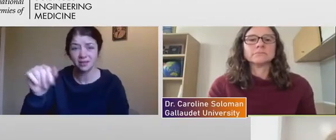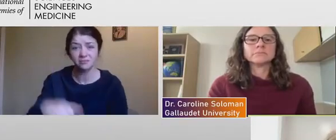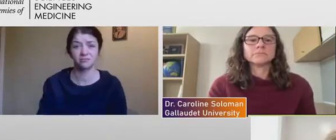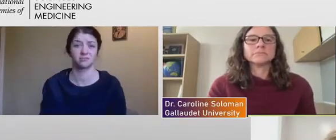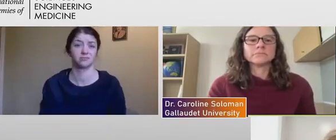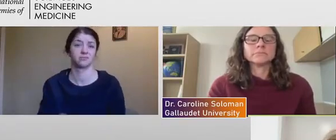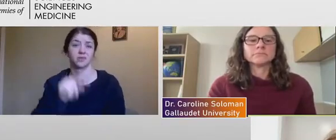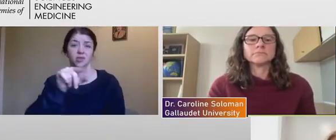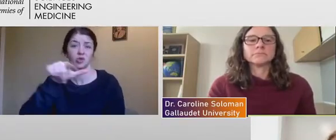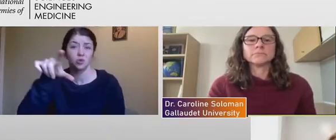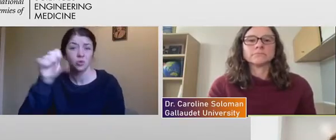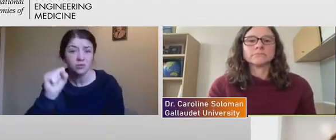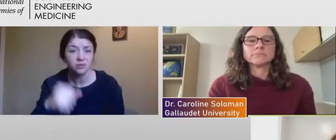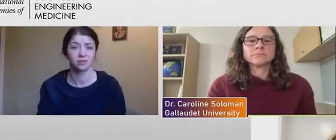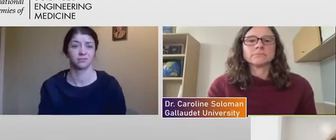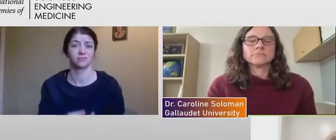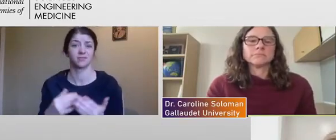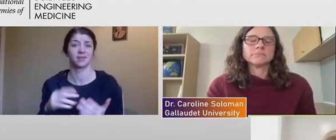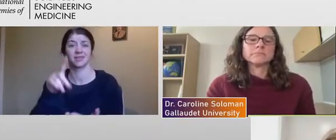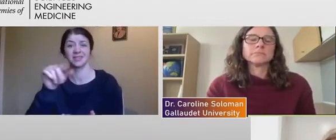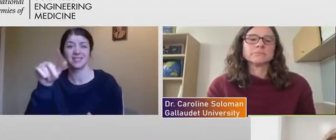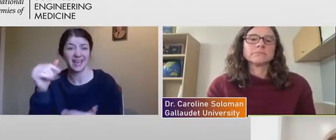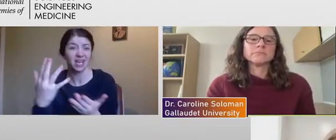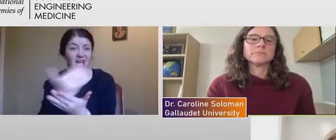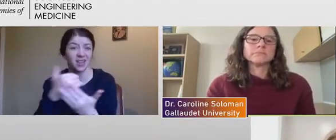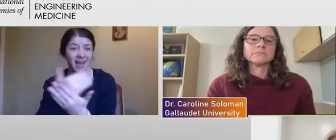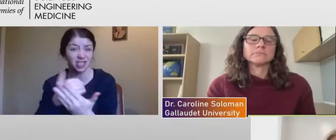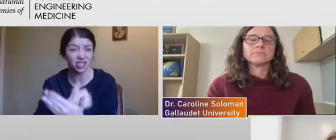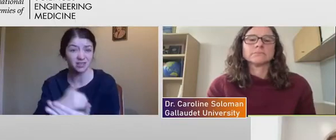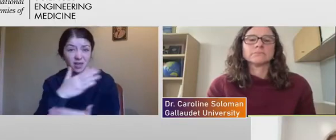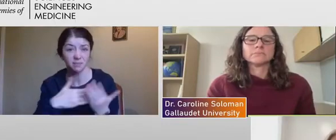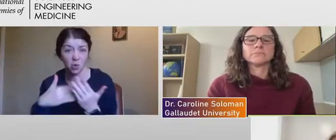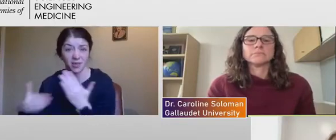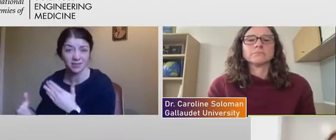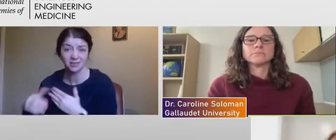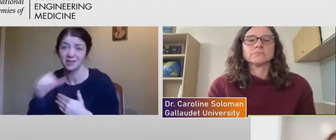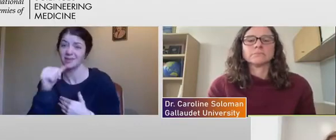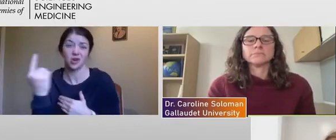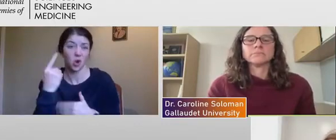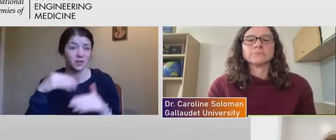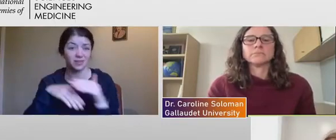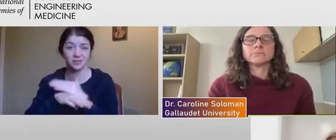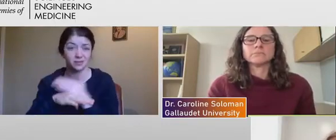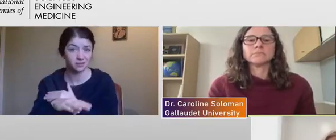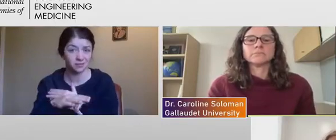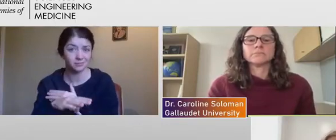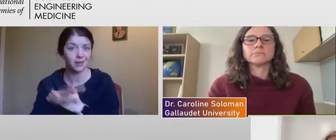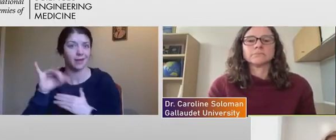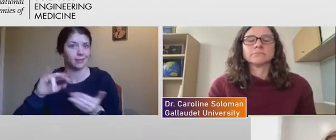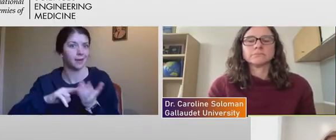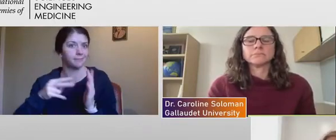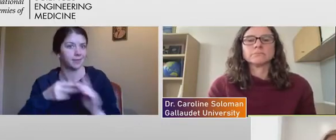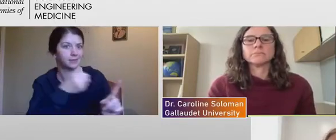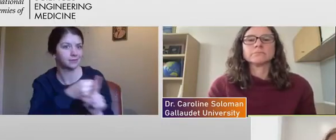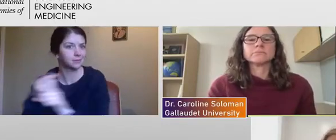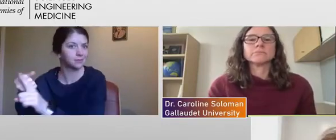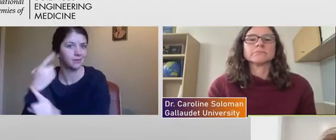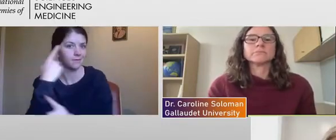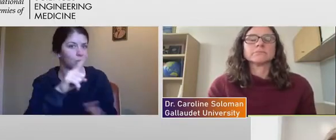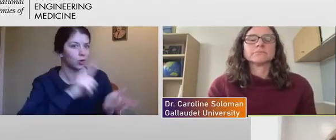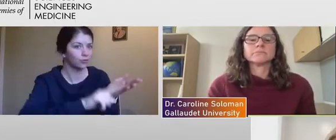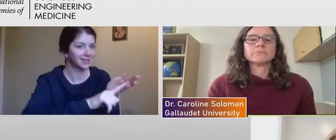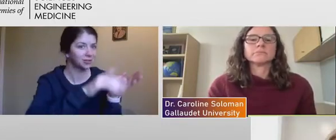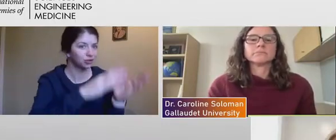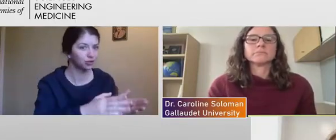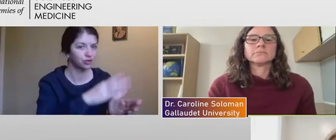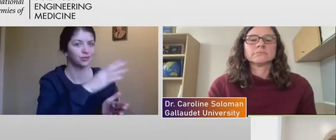collection components and tools aren't always accessible. think about what that means both for the researchers with disabilities and the inclusion